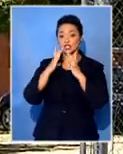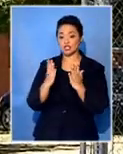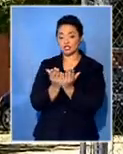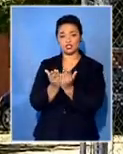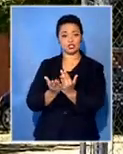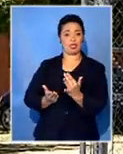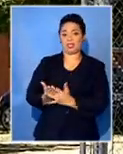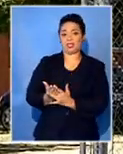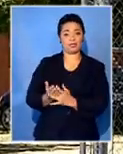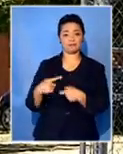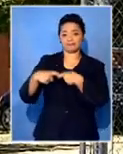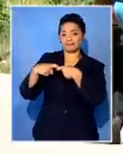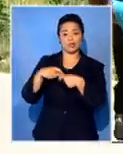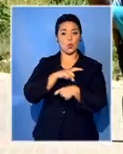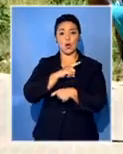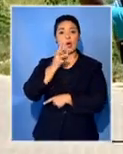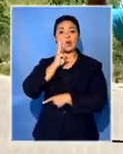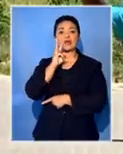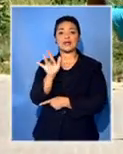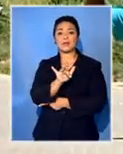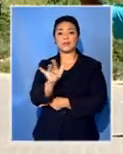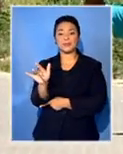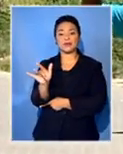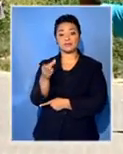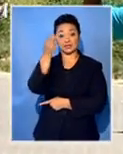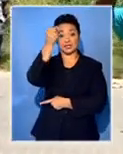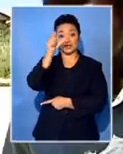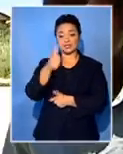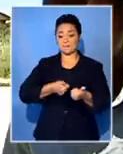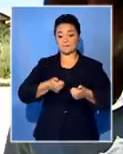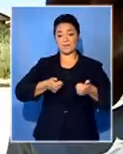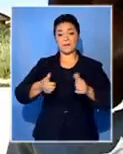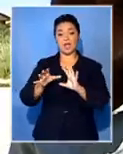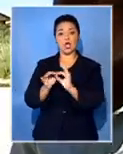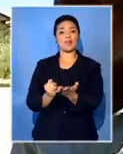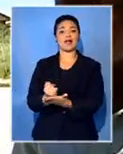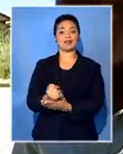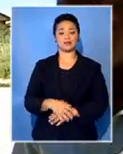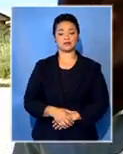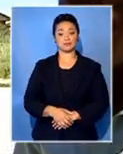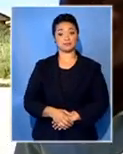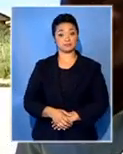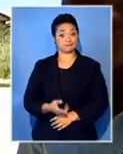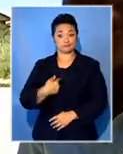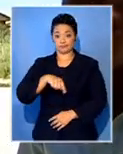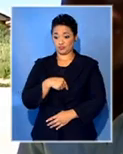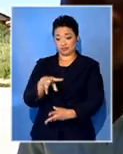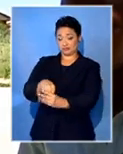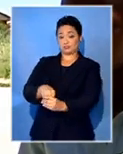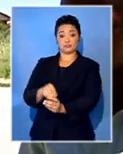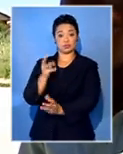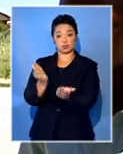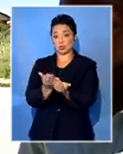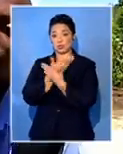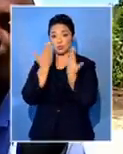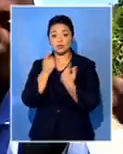Some schools still don't have water. Pupils were sent home early. We are not at school because we don't have water.